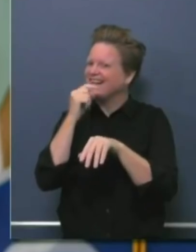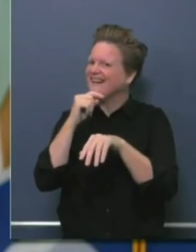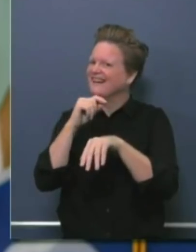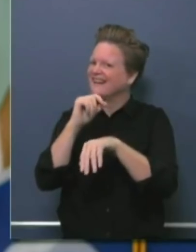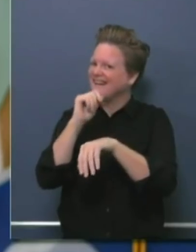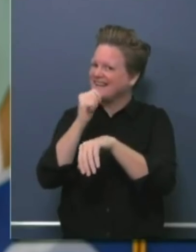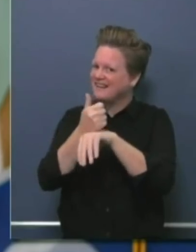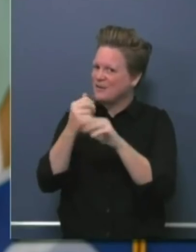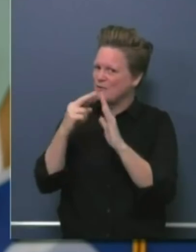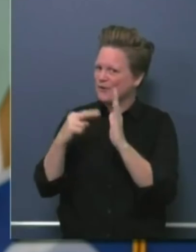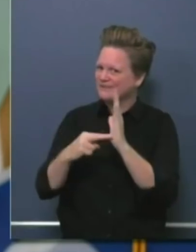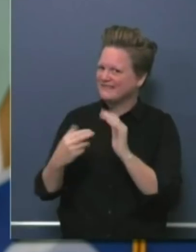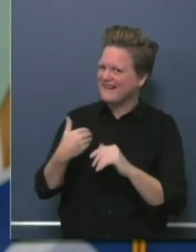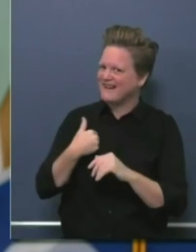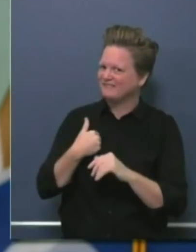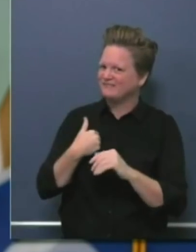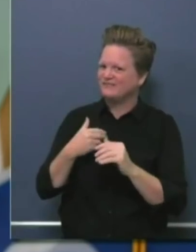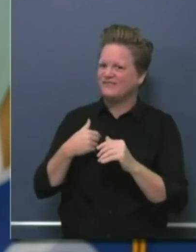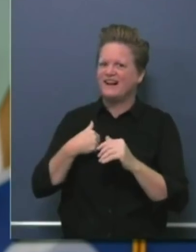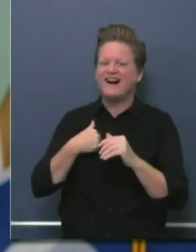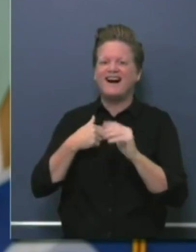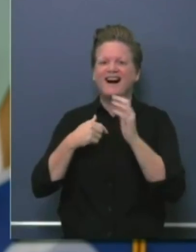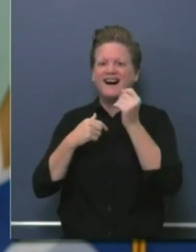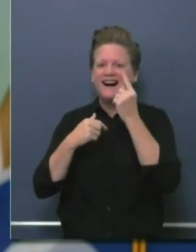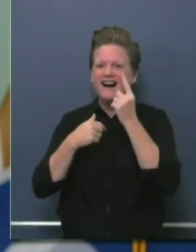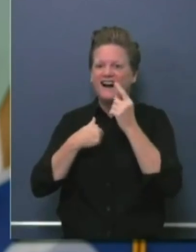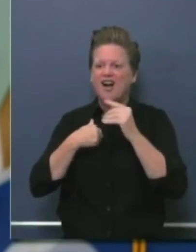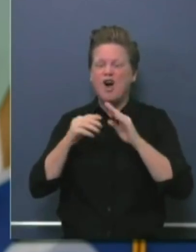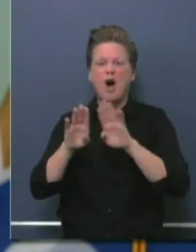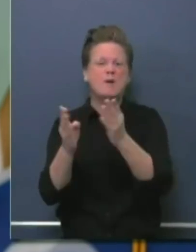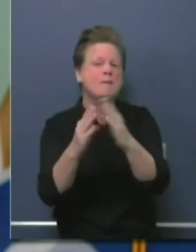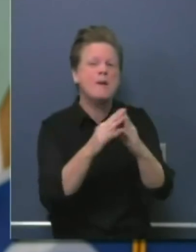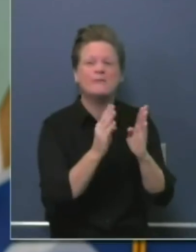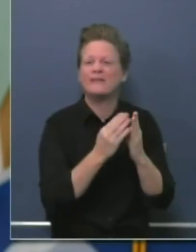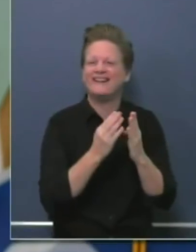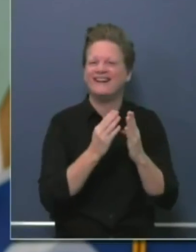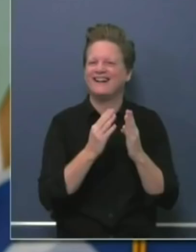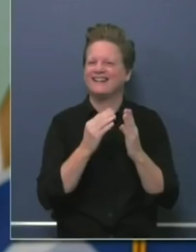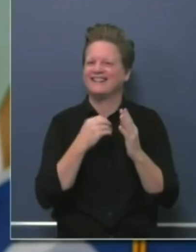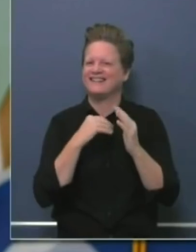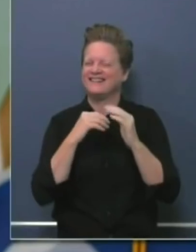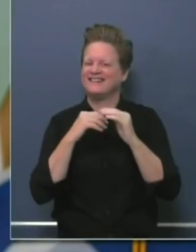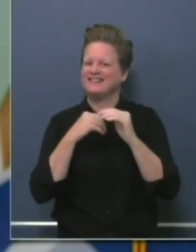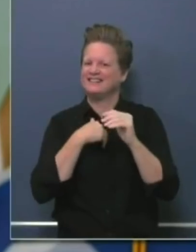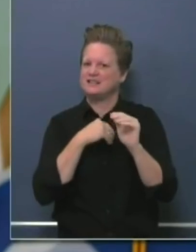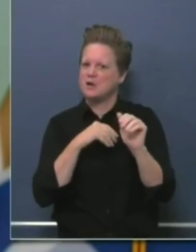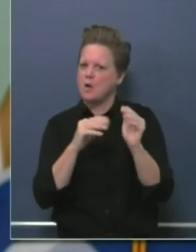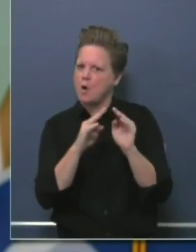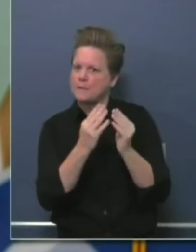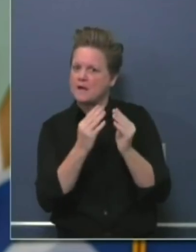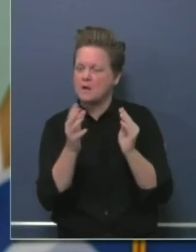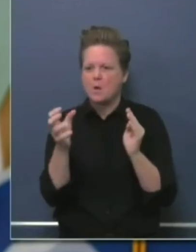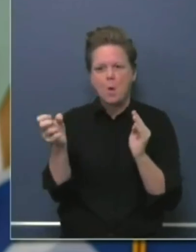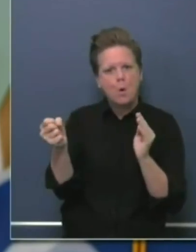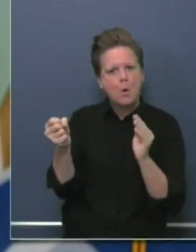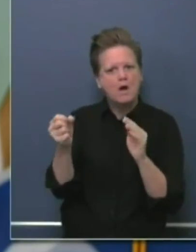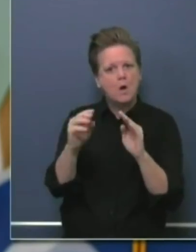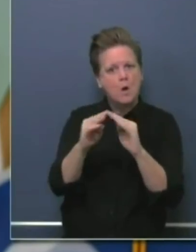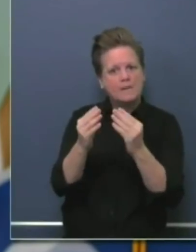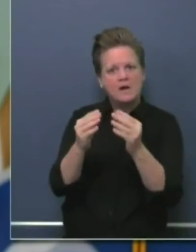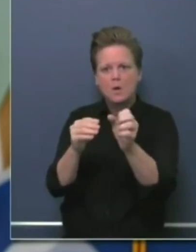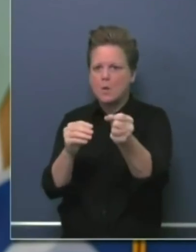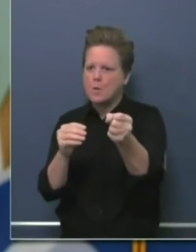and adapting and reopening parts of California, regional parts of California with modifications, with variances